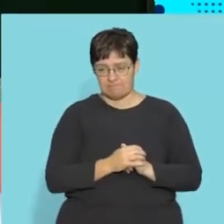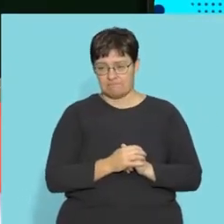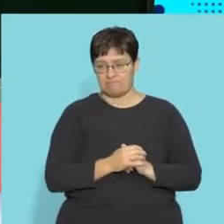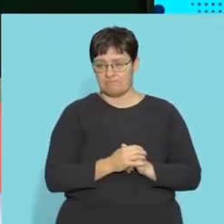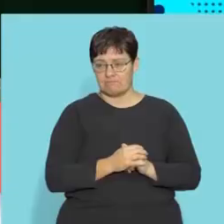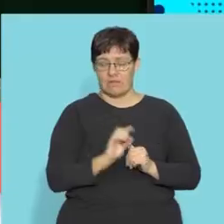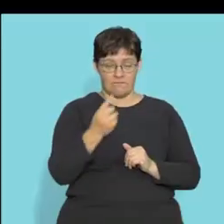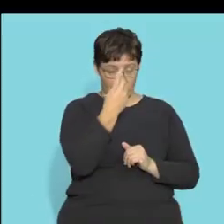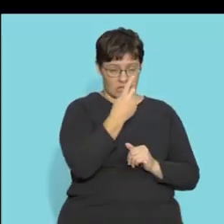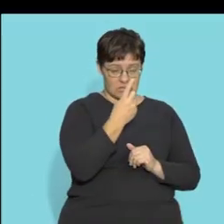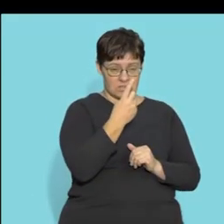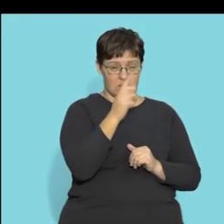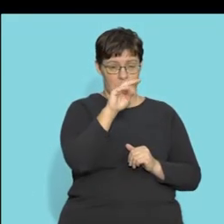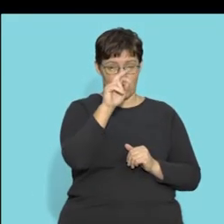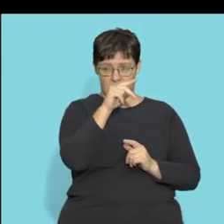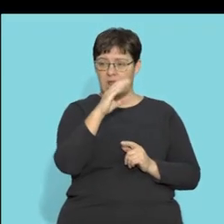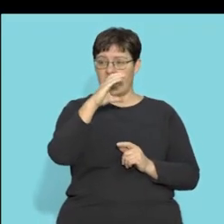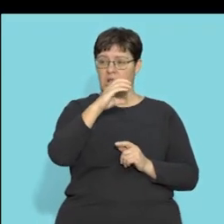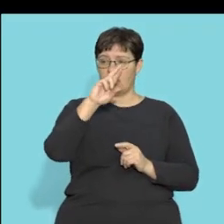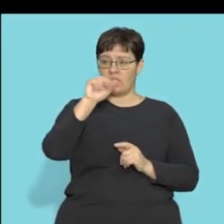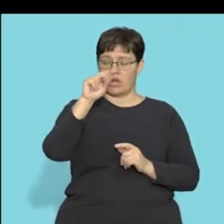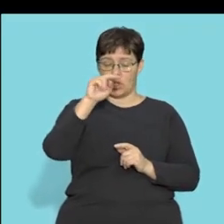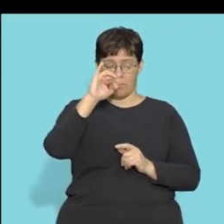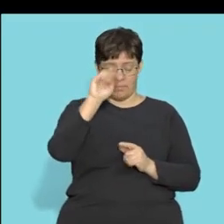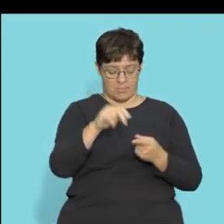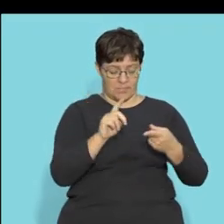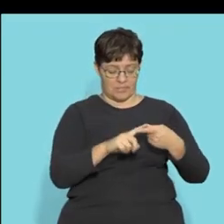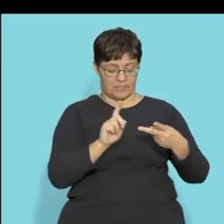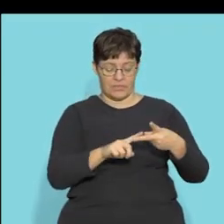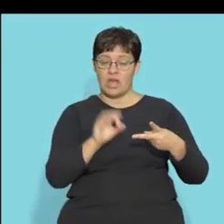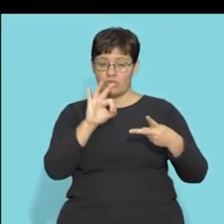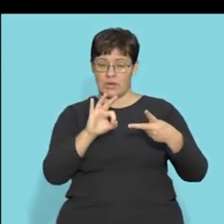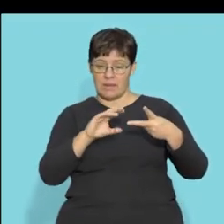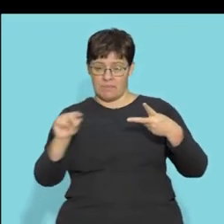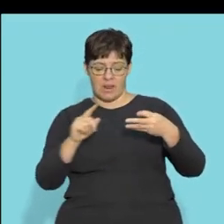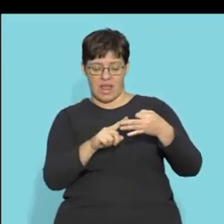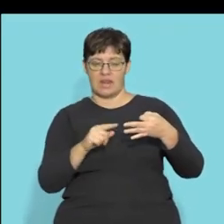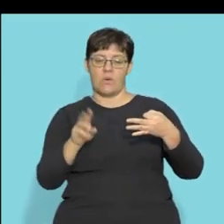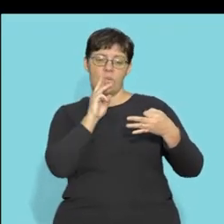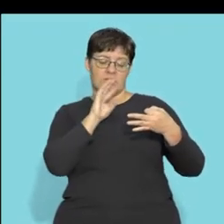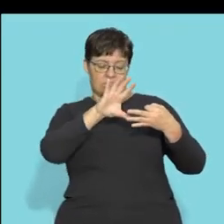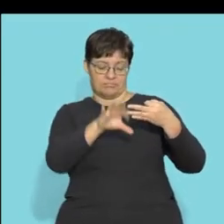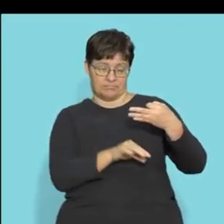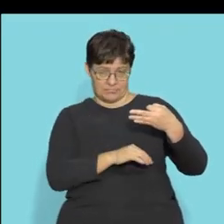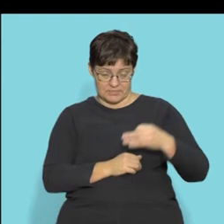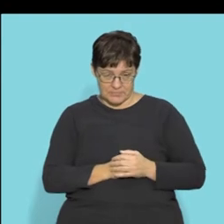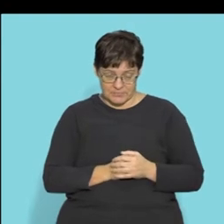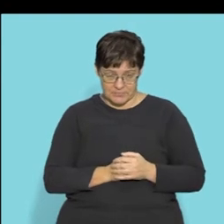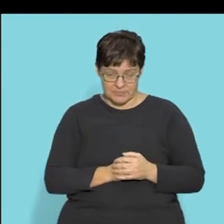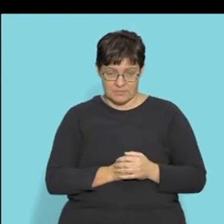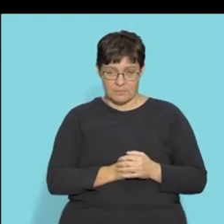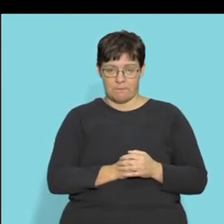protection the three protections first the bone the cranium secondly the three membranes and thirdly the